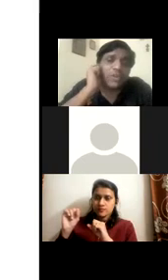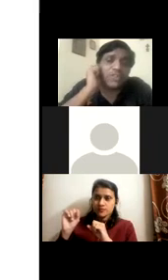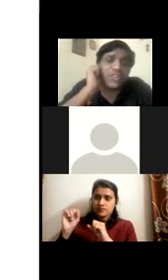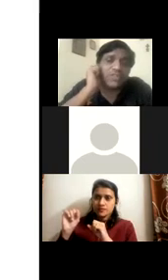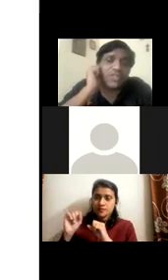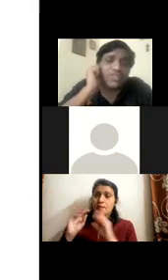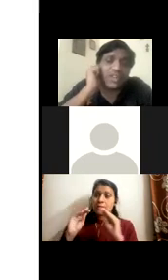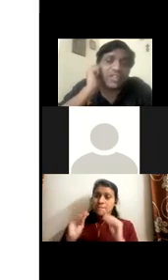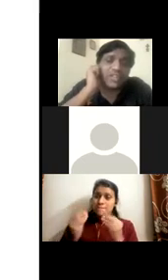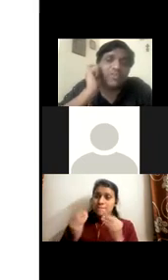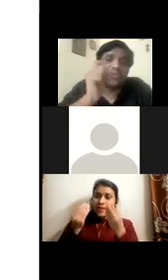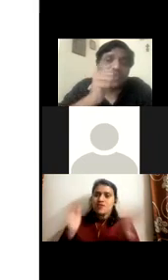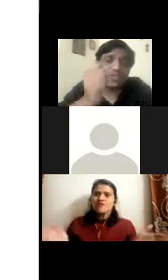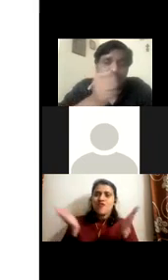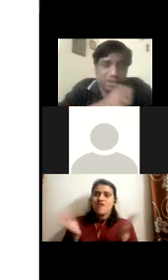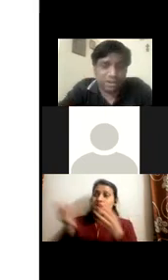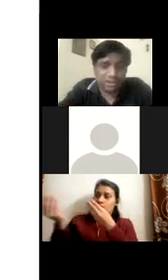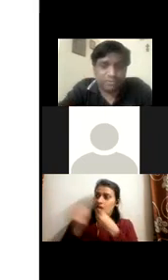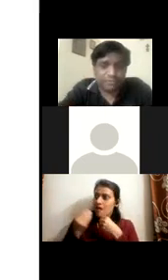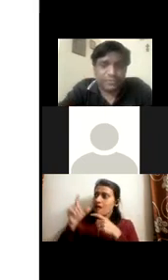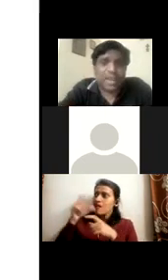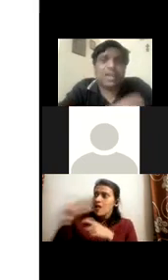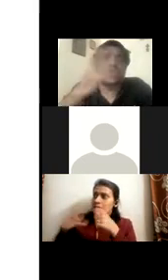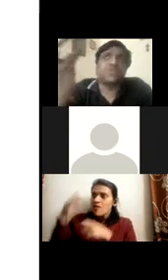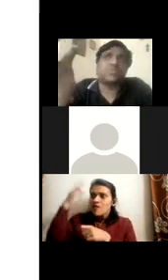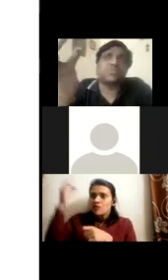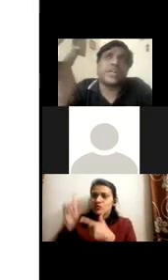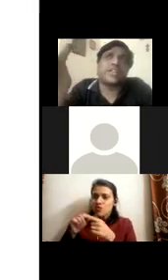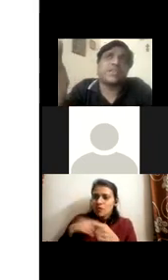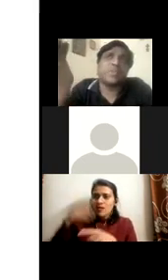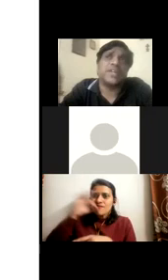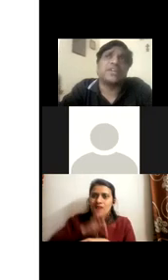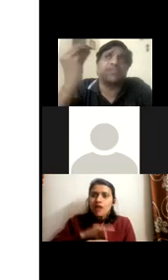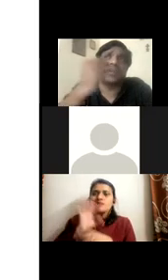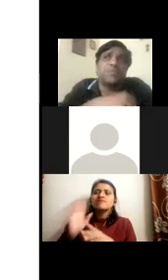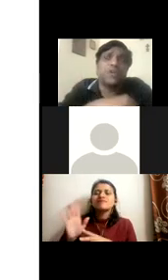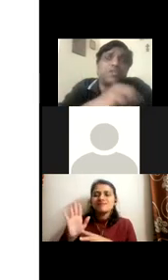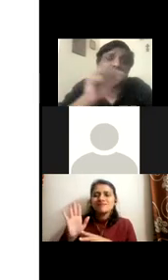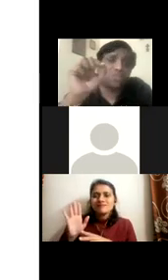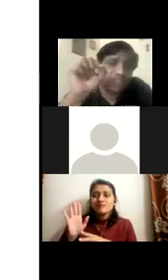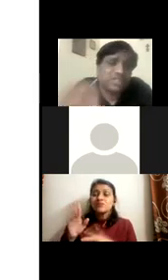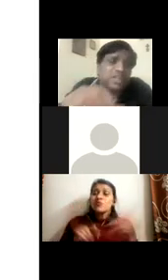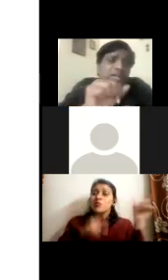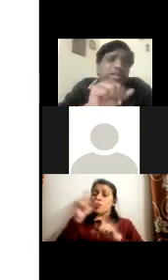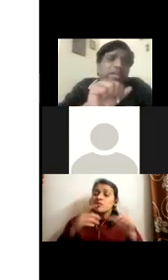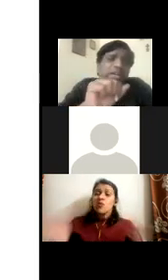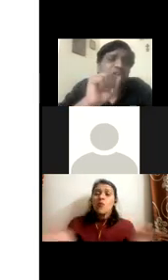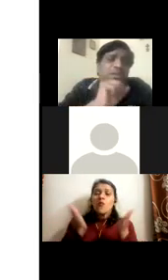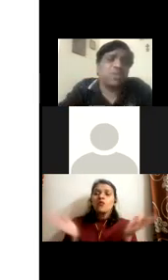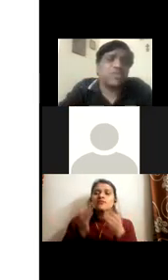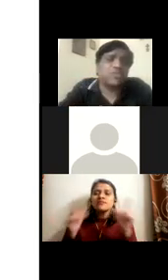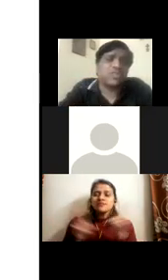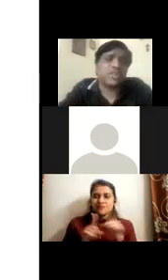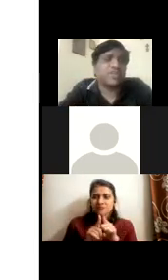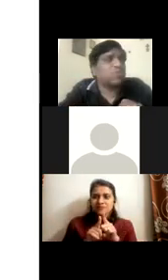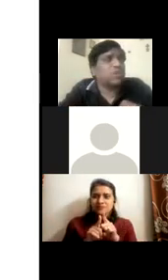better motivation for the trade and the individual to train. And I'm also getting the buy-in of the employer to later on.